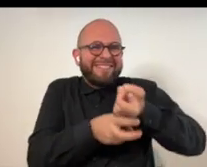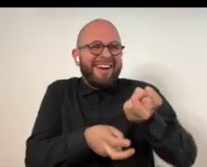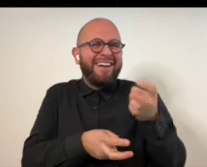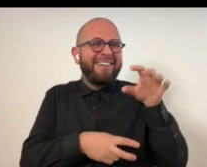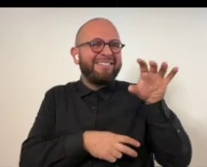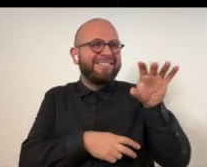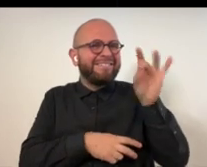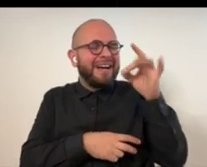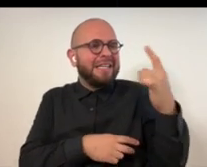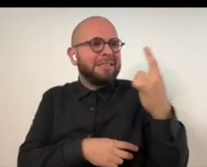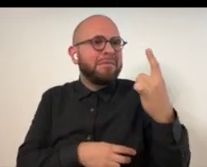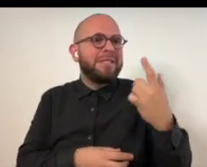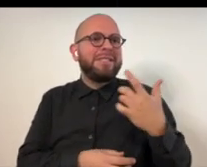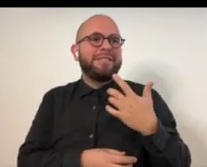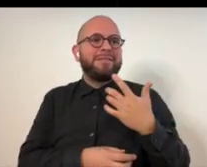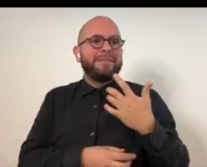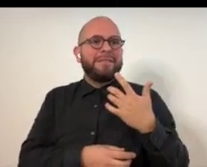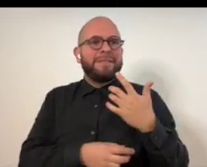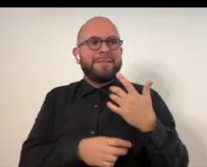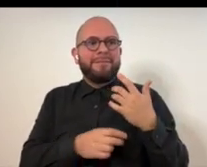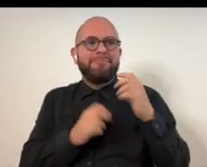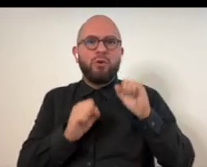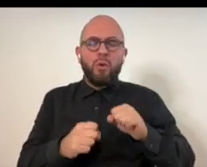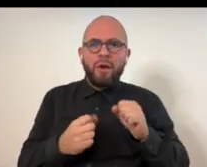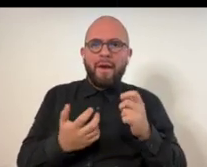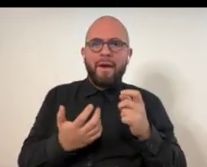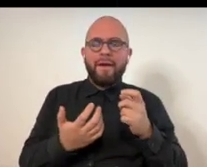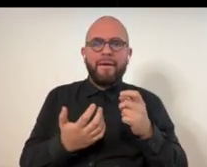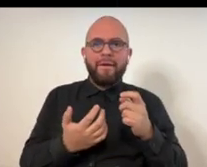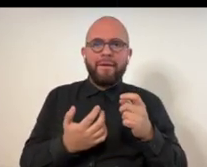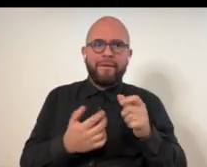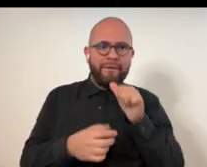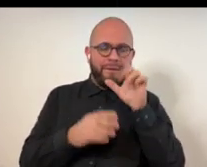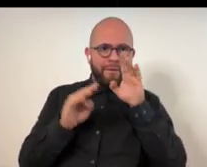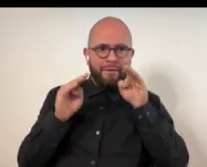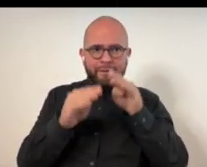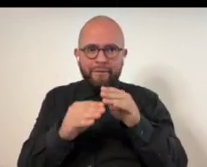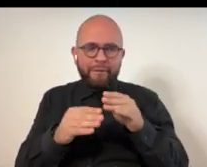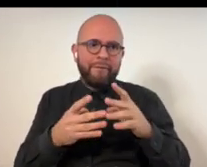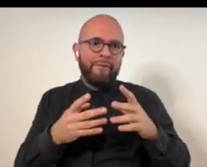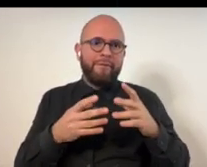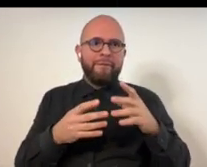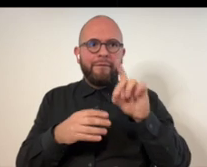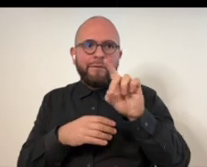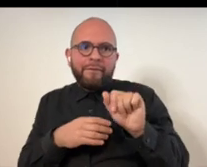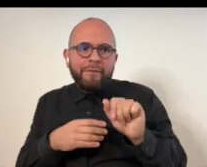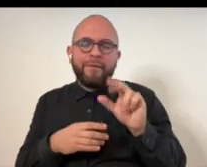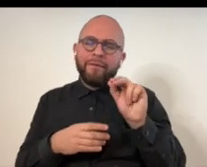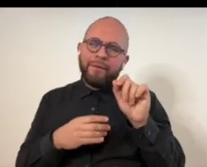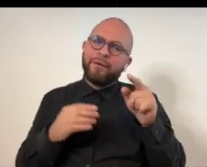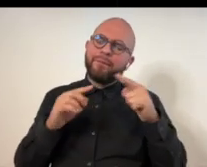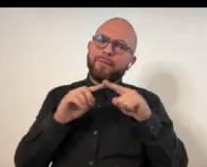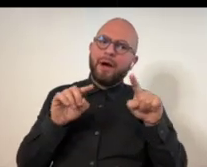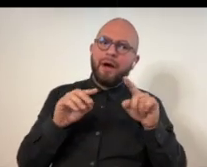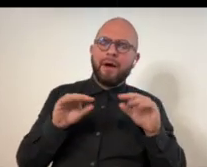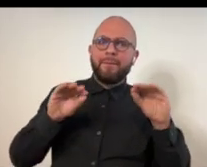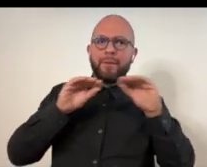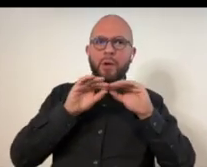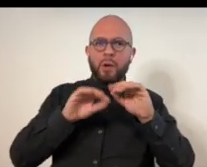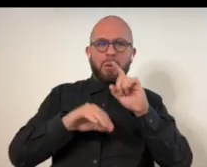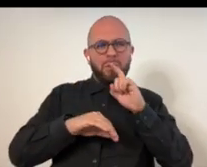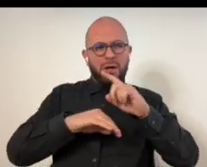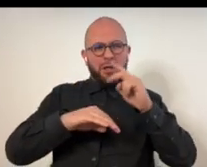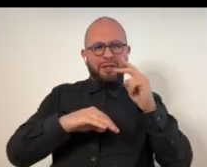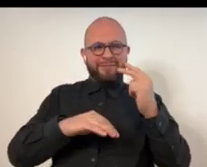show or your body is different, it's very hard to find someone who can look beyond